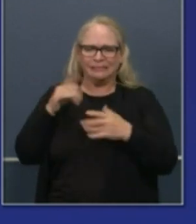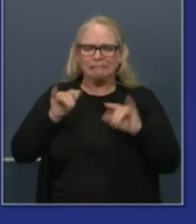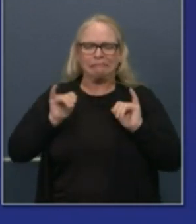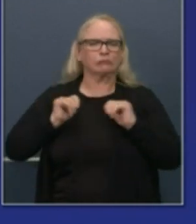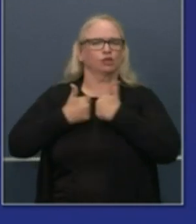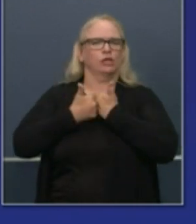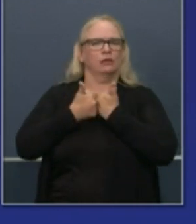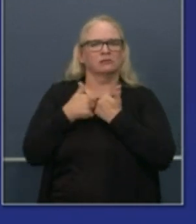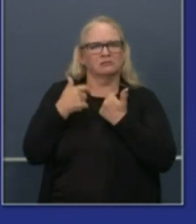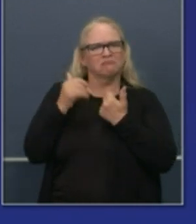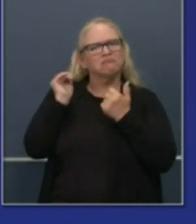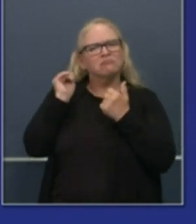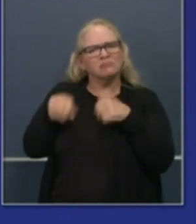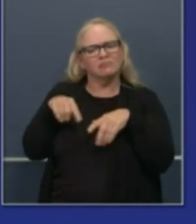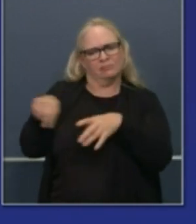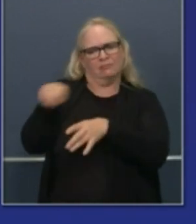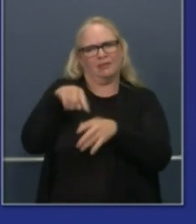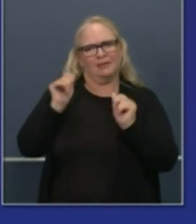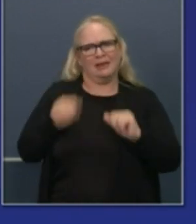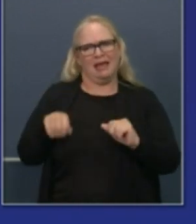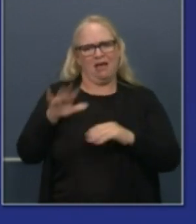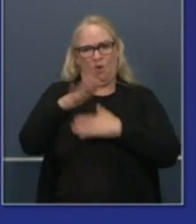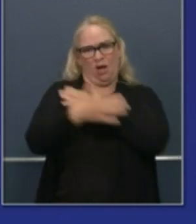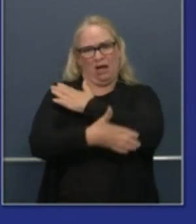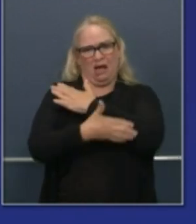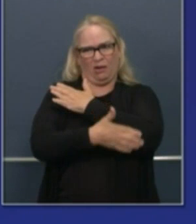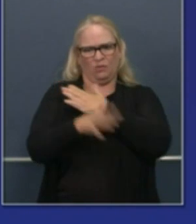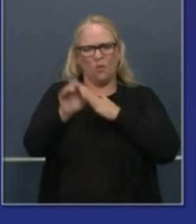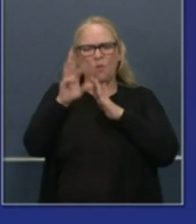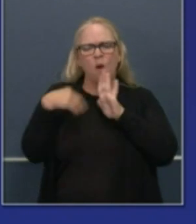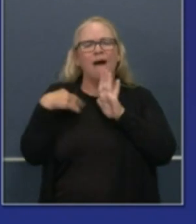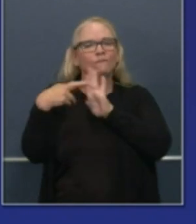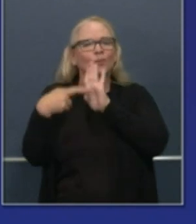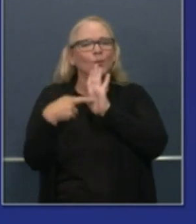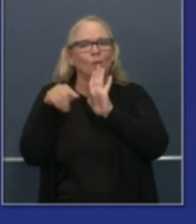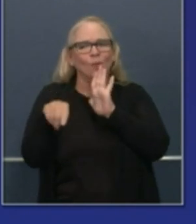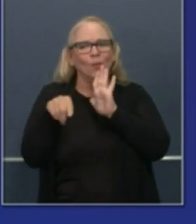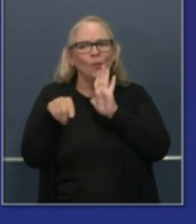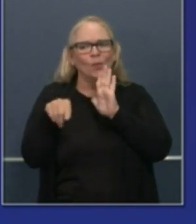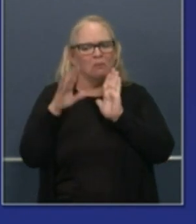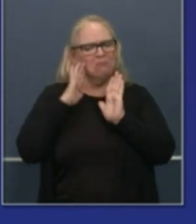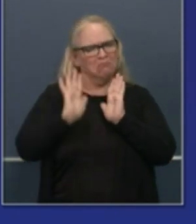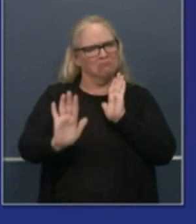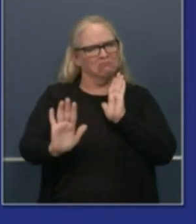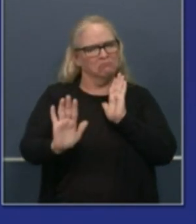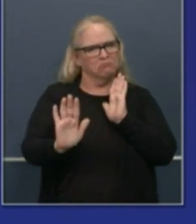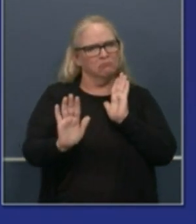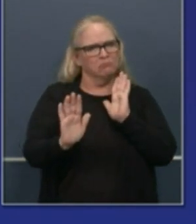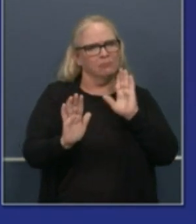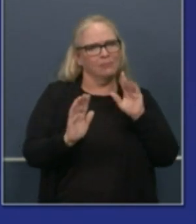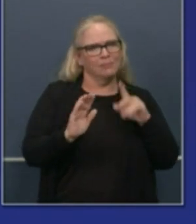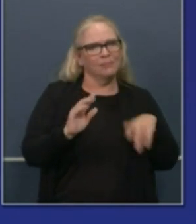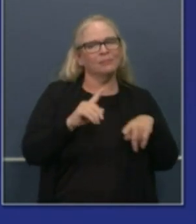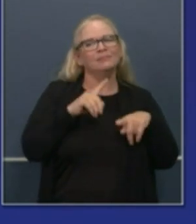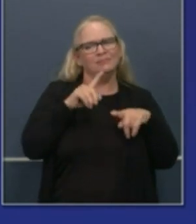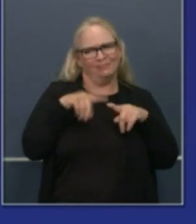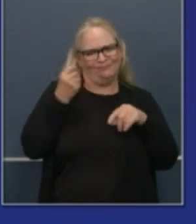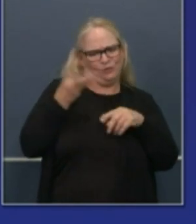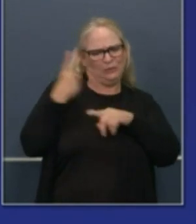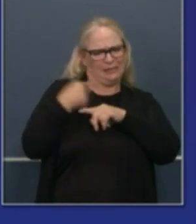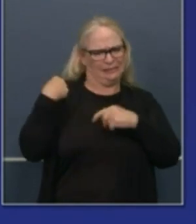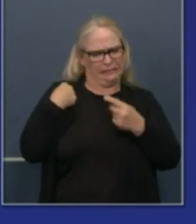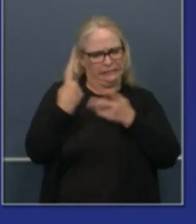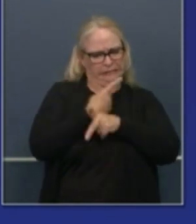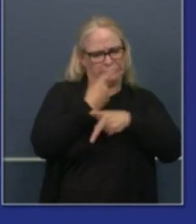local ordinances and rules and regulations that were in place so we worked through that over the last number of days and those new guidelines